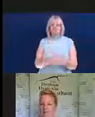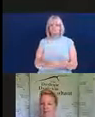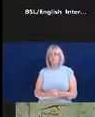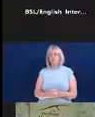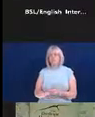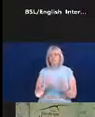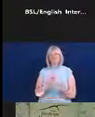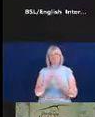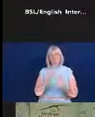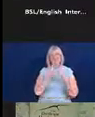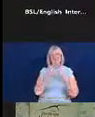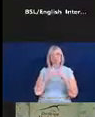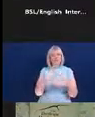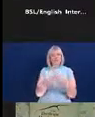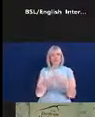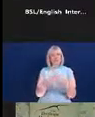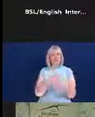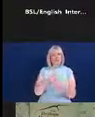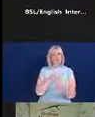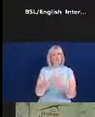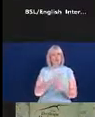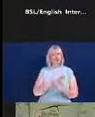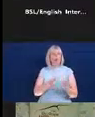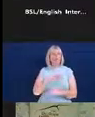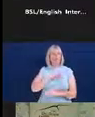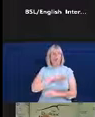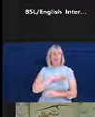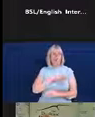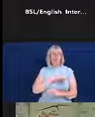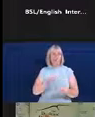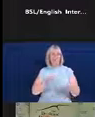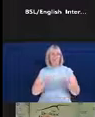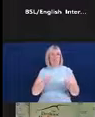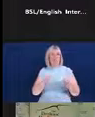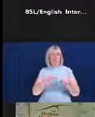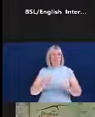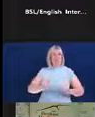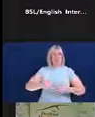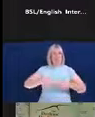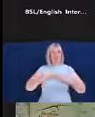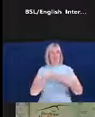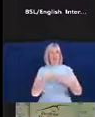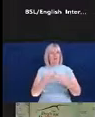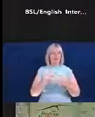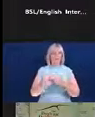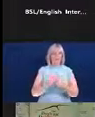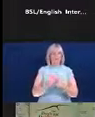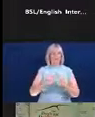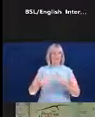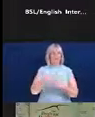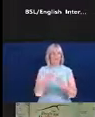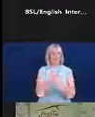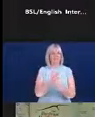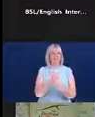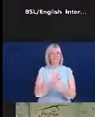they are about empowering and inspiring my fellow dyslexics and other people. The Dyslexia